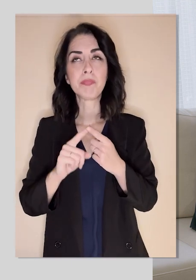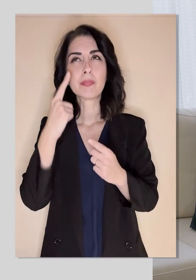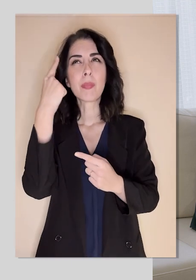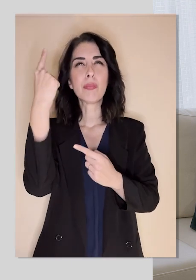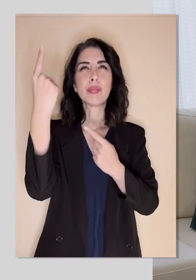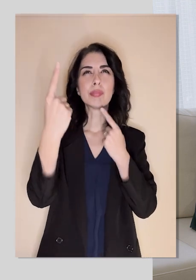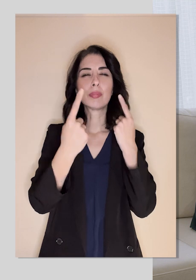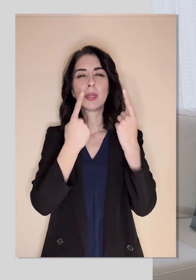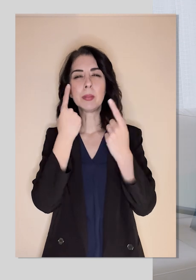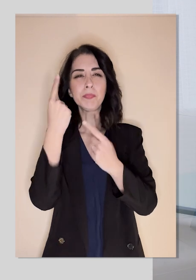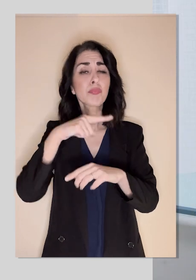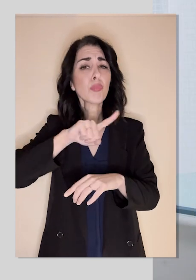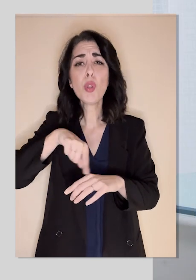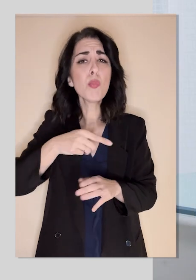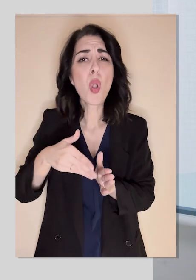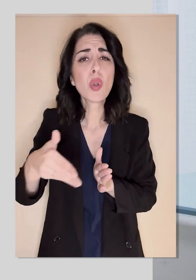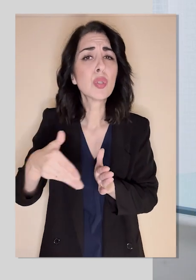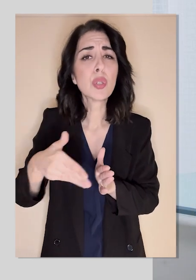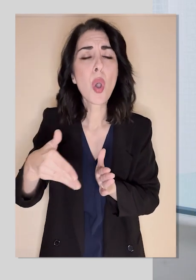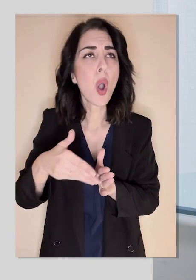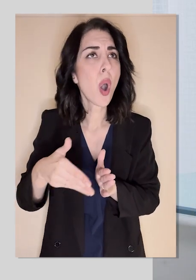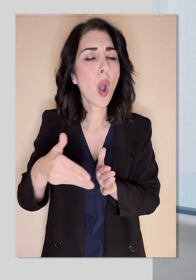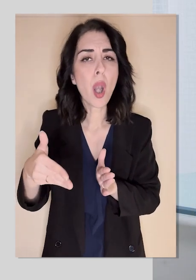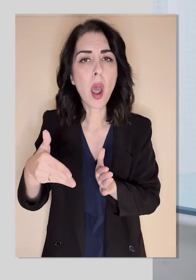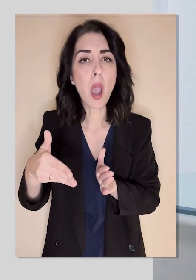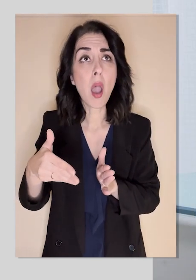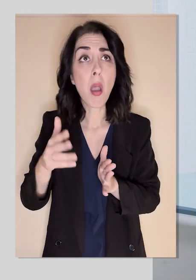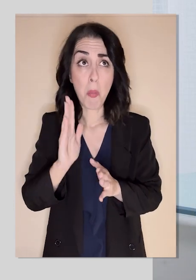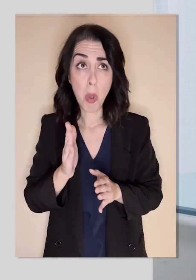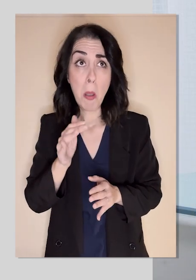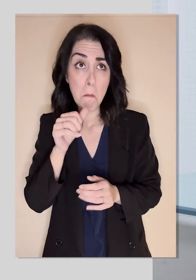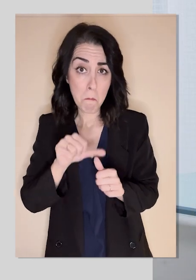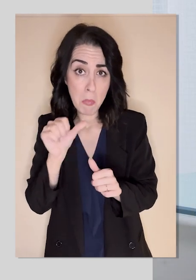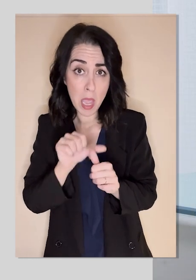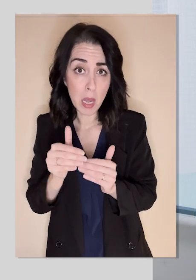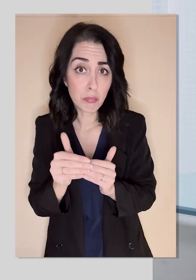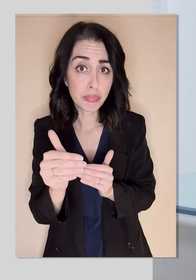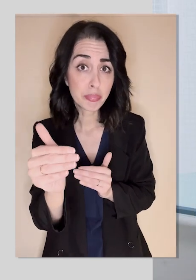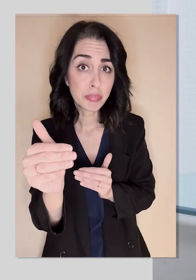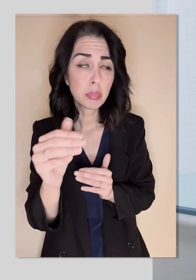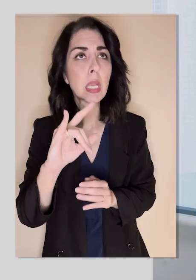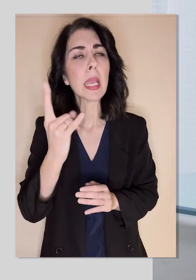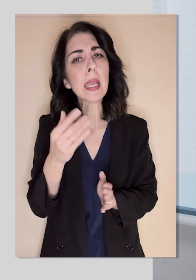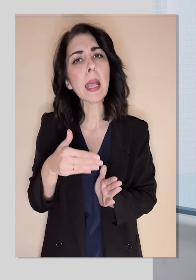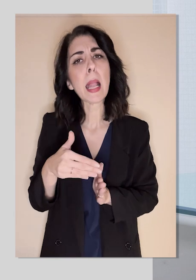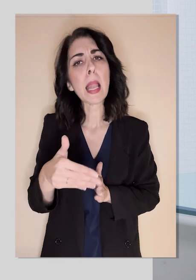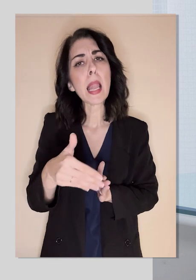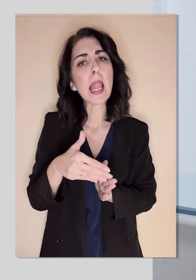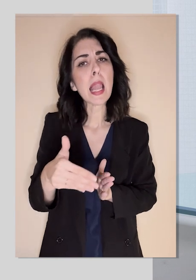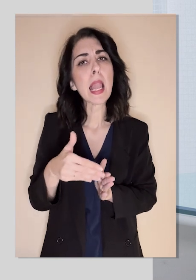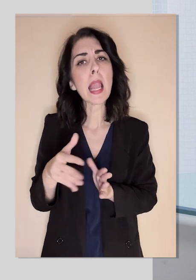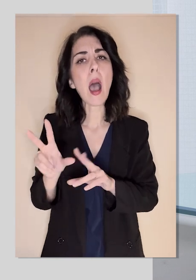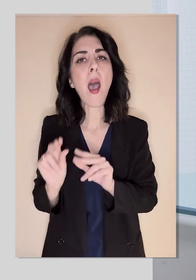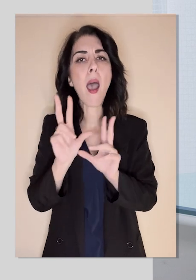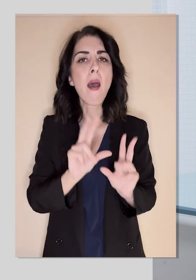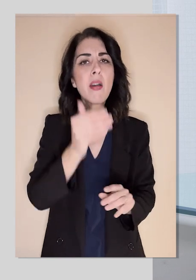vestibular migraine last? Can they last for months? Or they have to be more short-lived, like the migraine symptoms